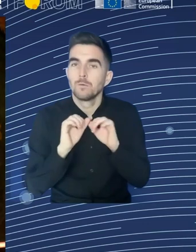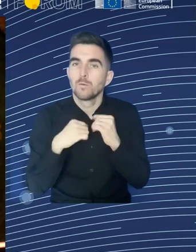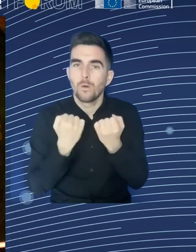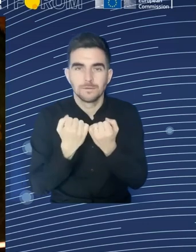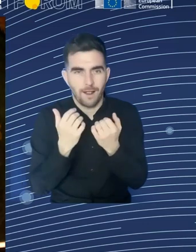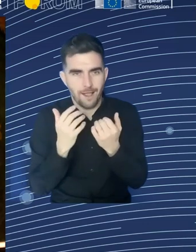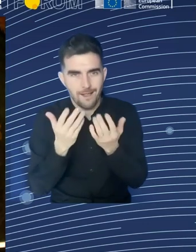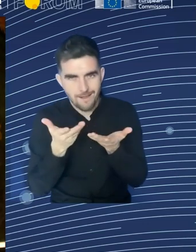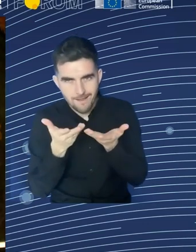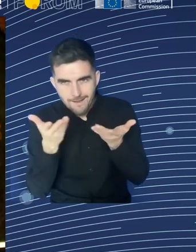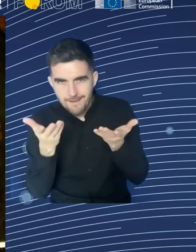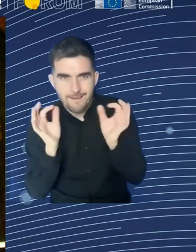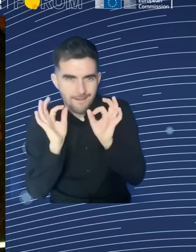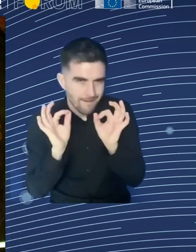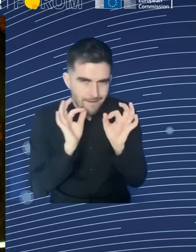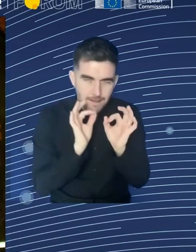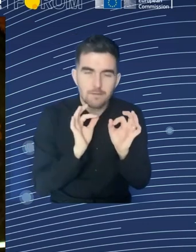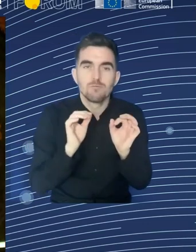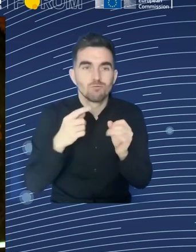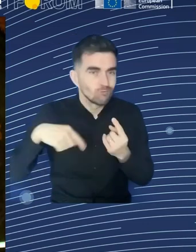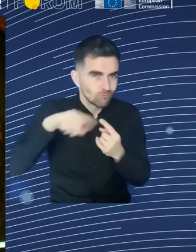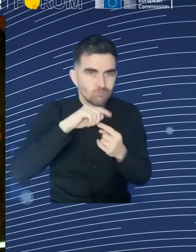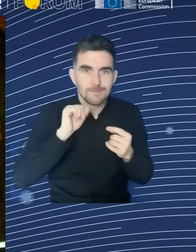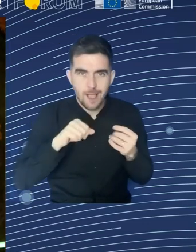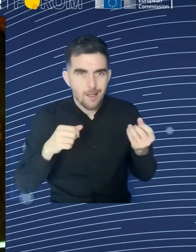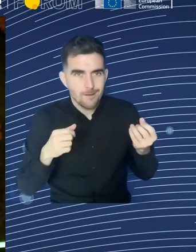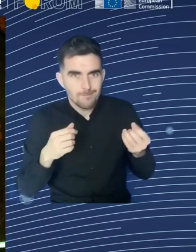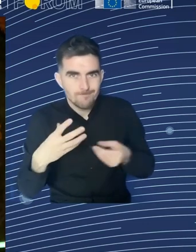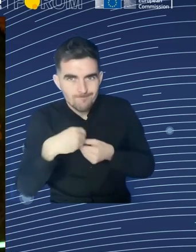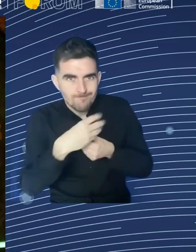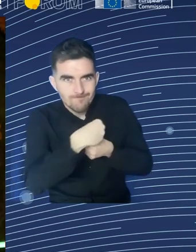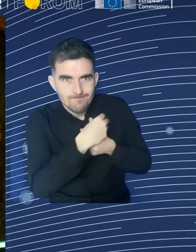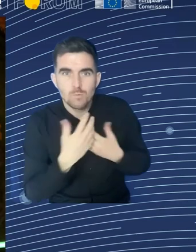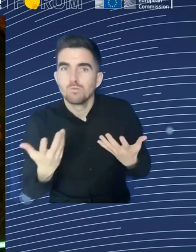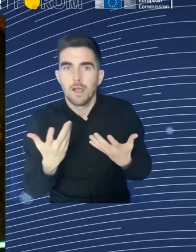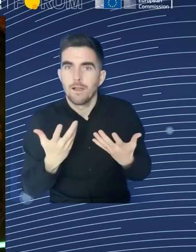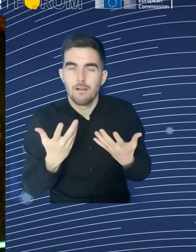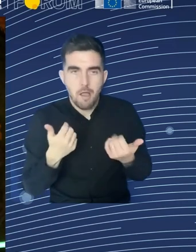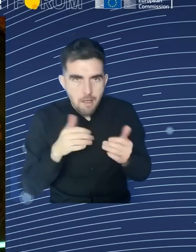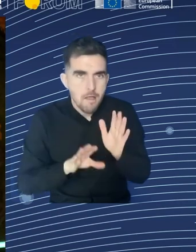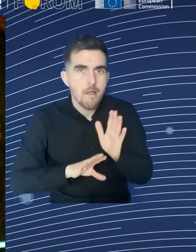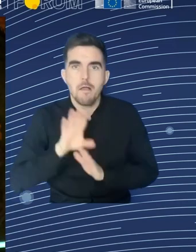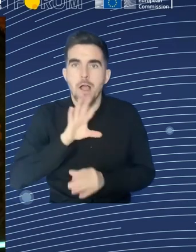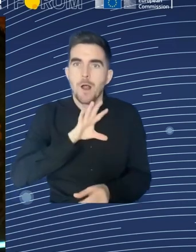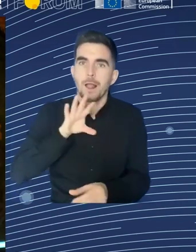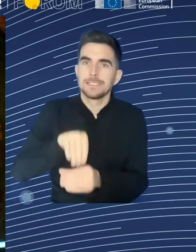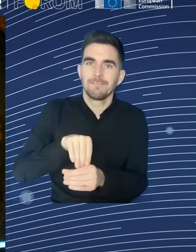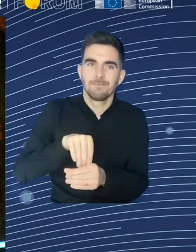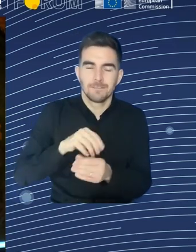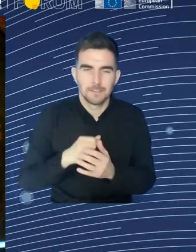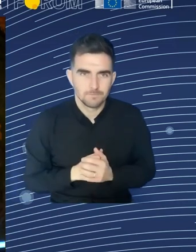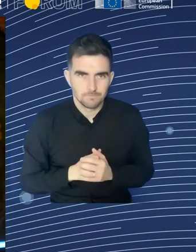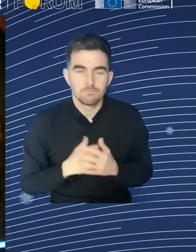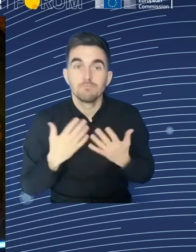on local and regional level, we can be very much engaged with awareness-raising campaigns,